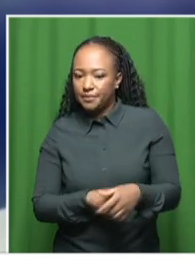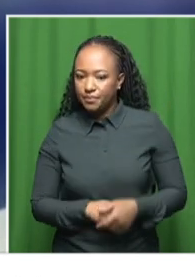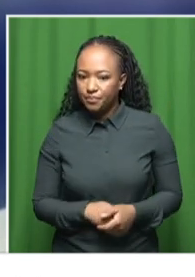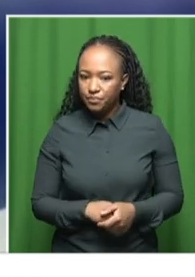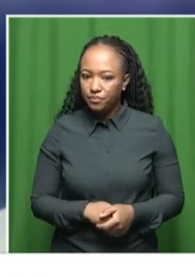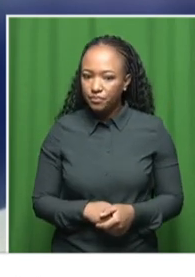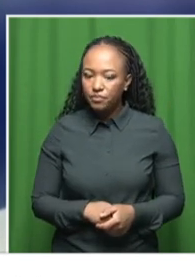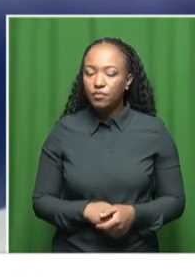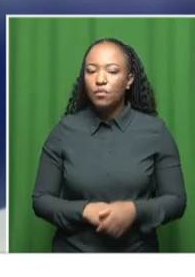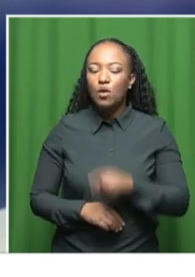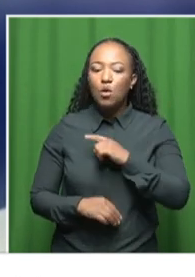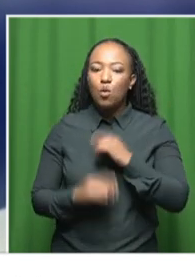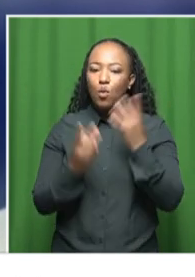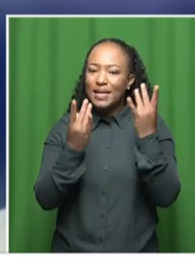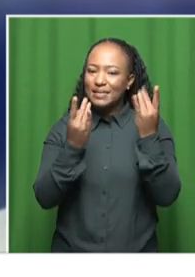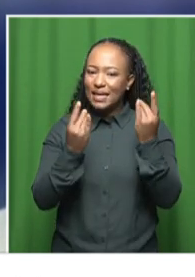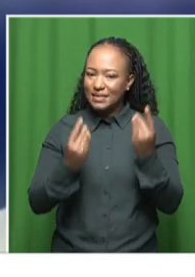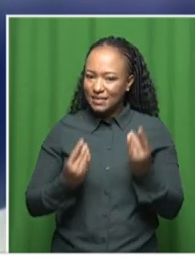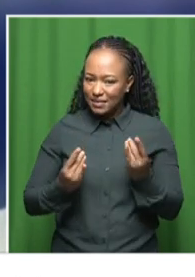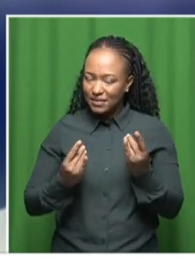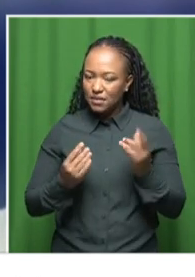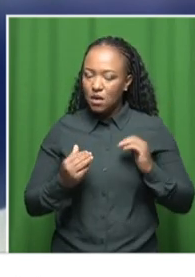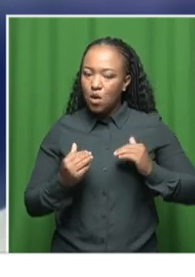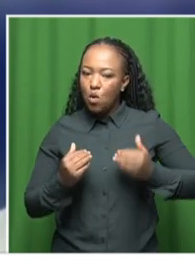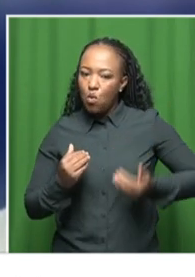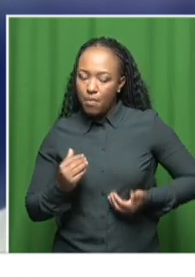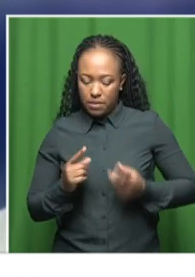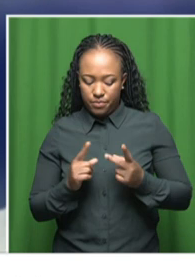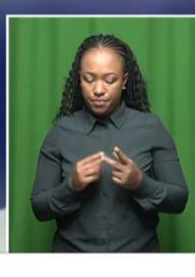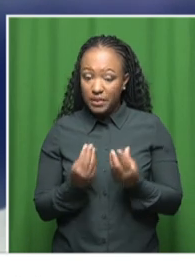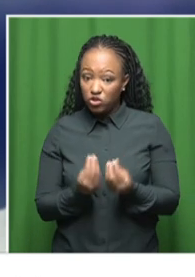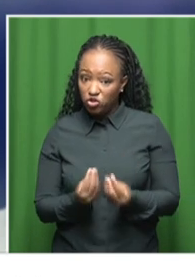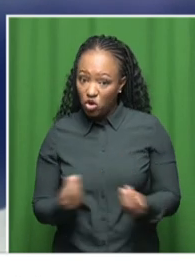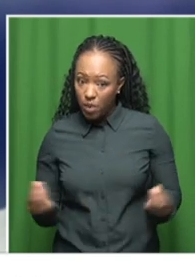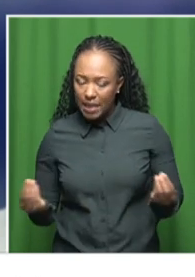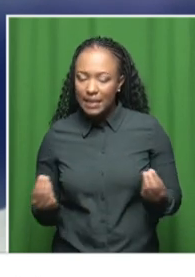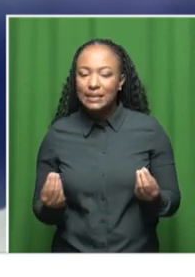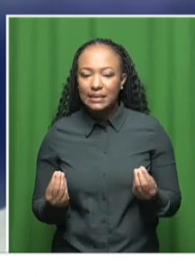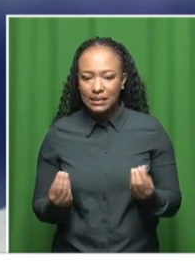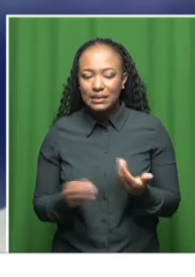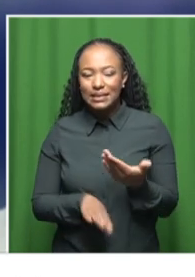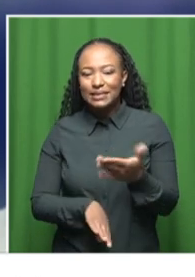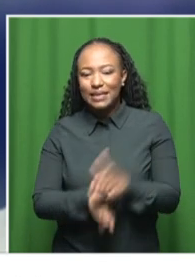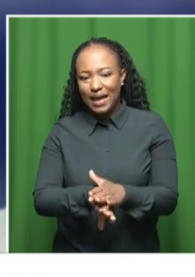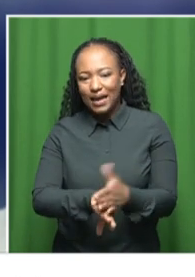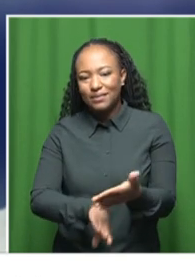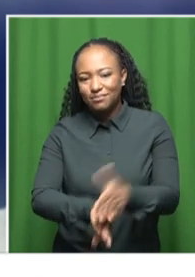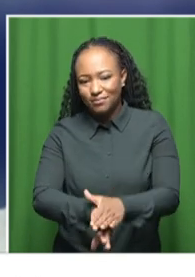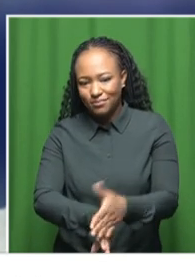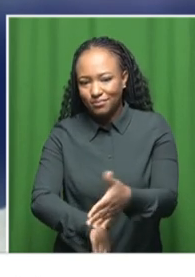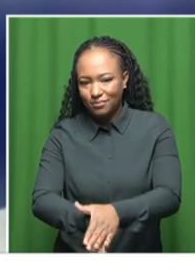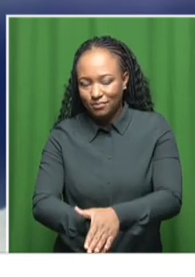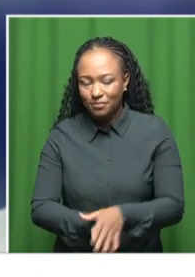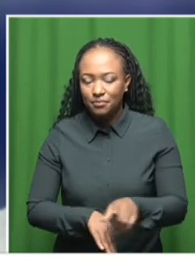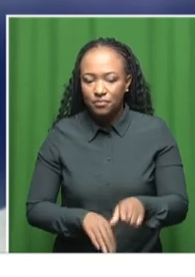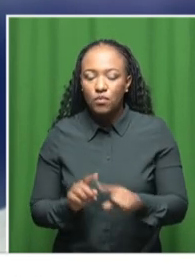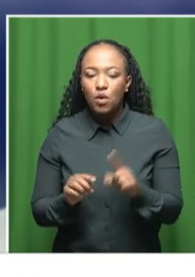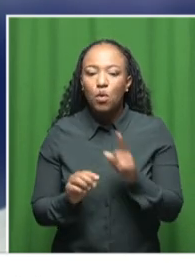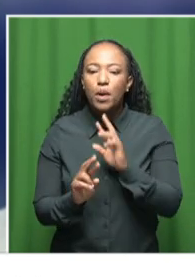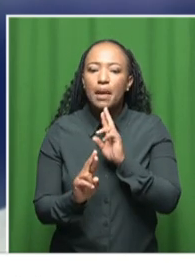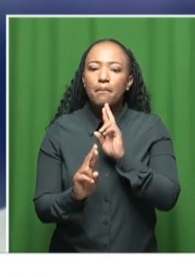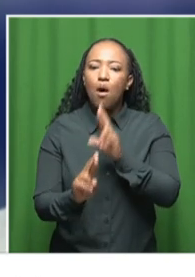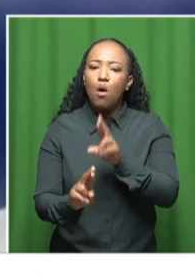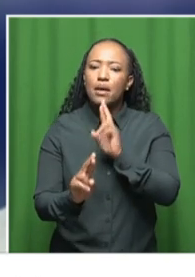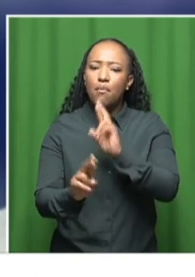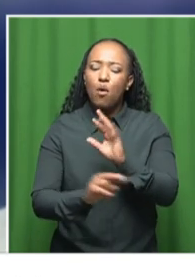statistics and the fact that women and children are dying, and these are all too vivid because we report on these on a daily